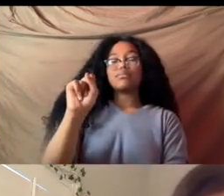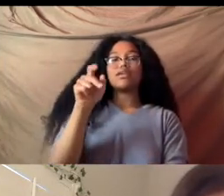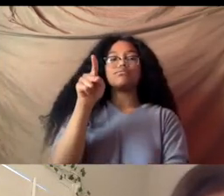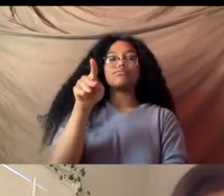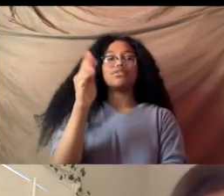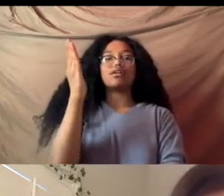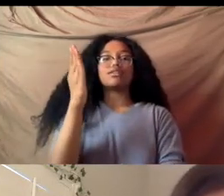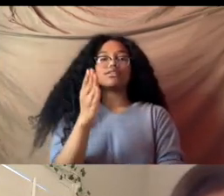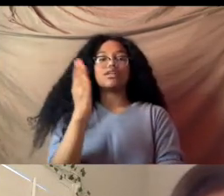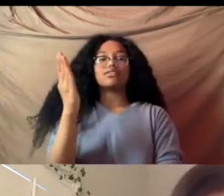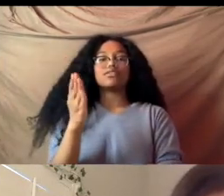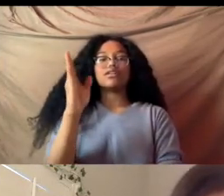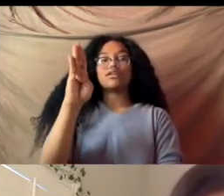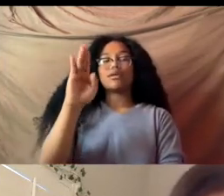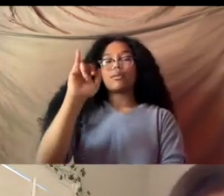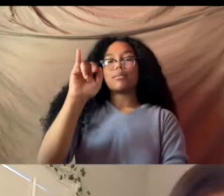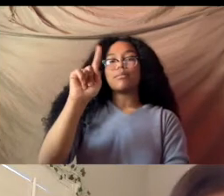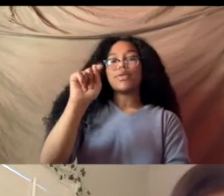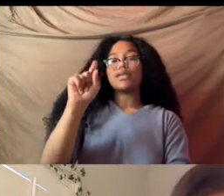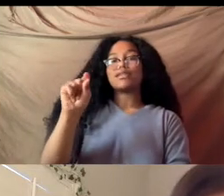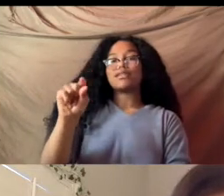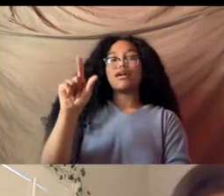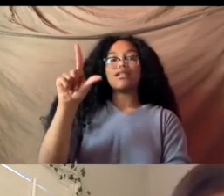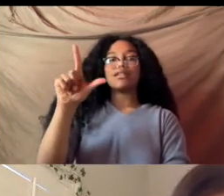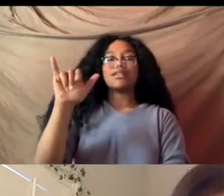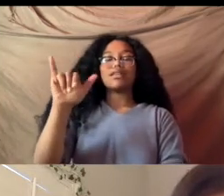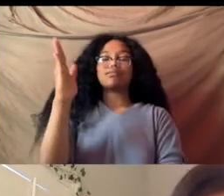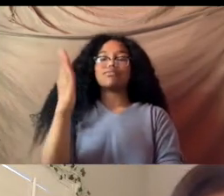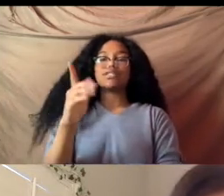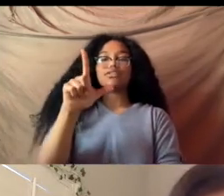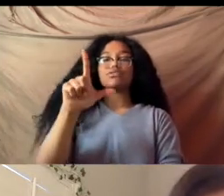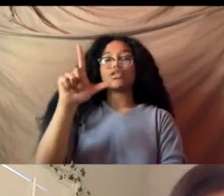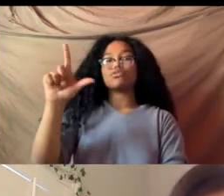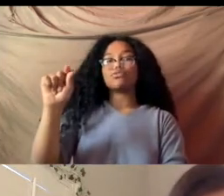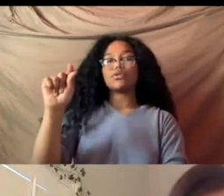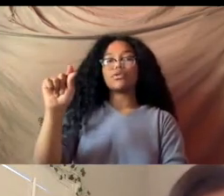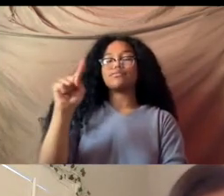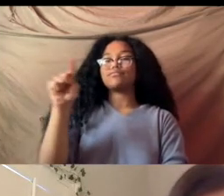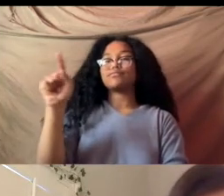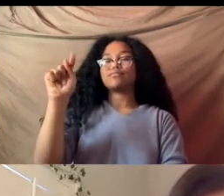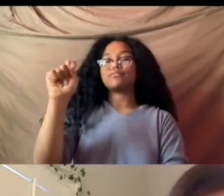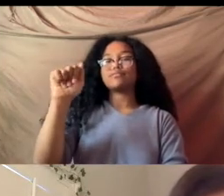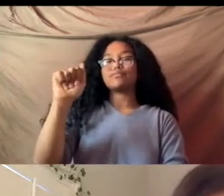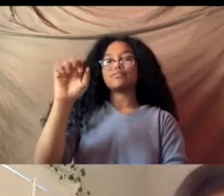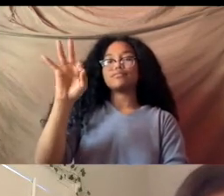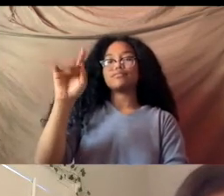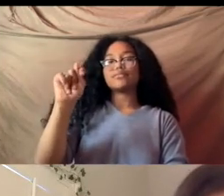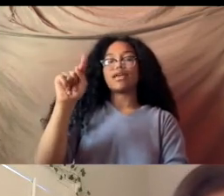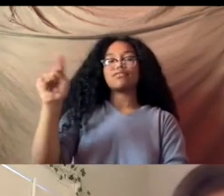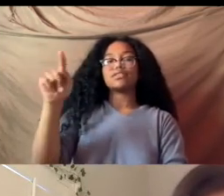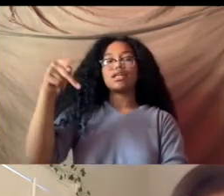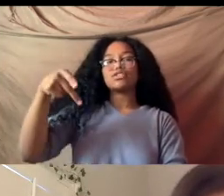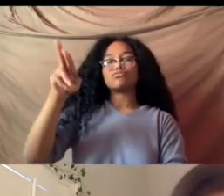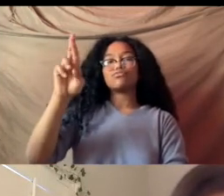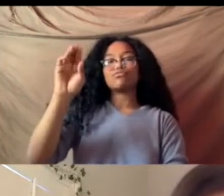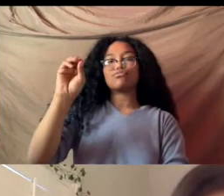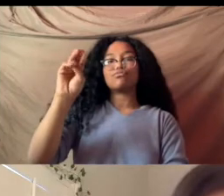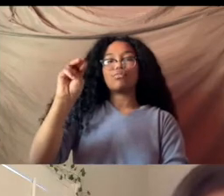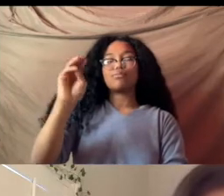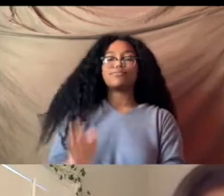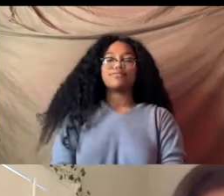at bit.ly forward slash 2021 dash taft dash prom